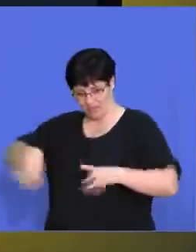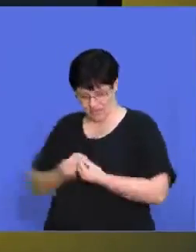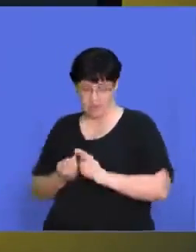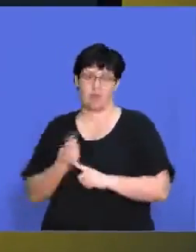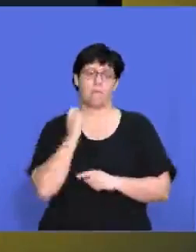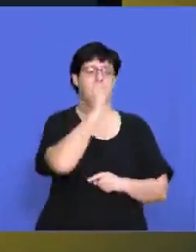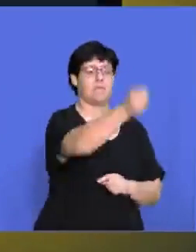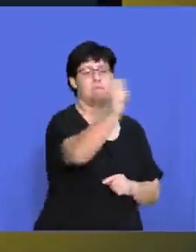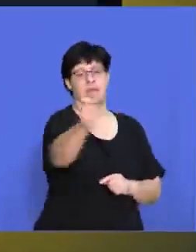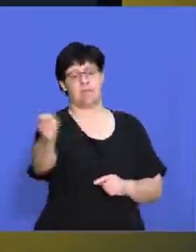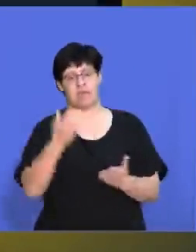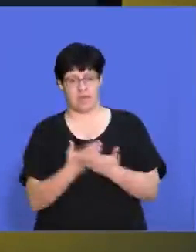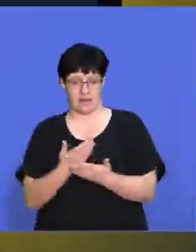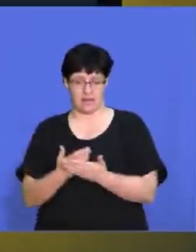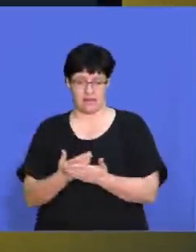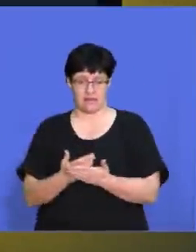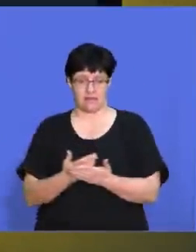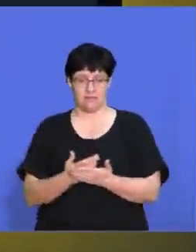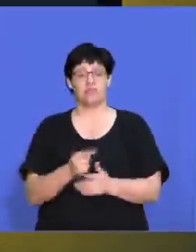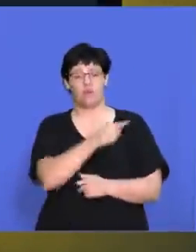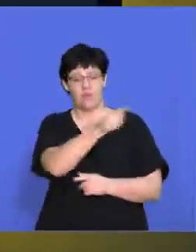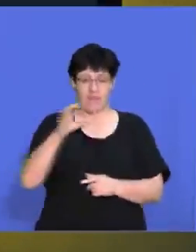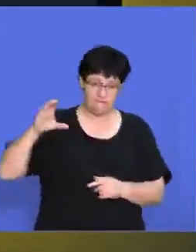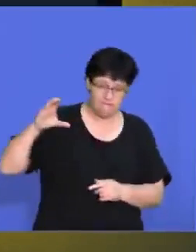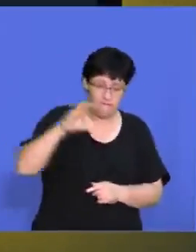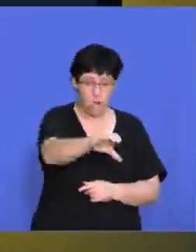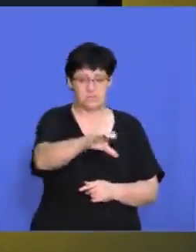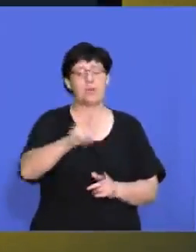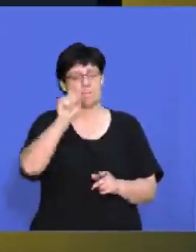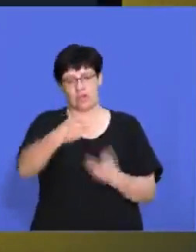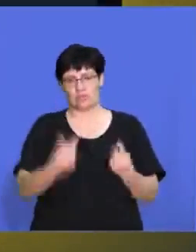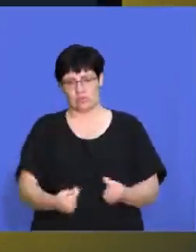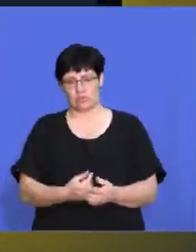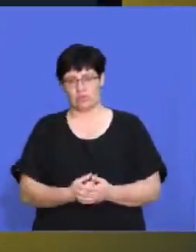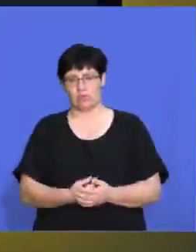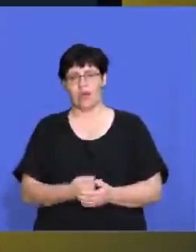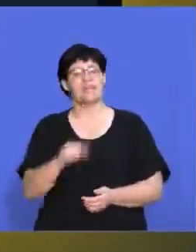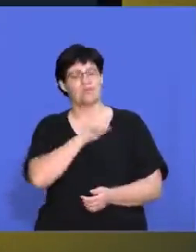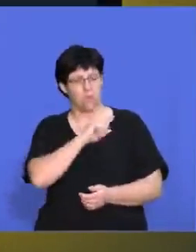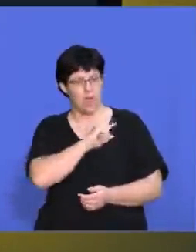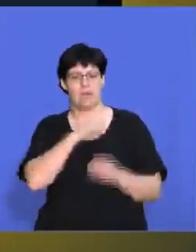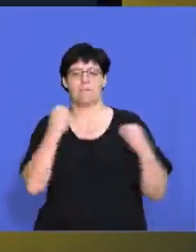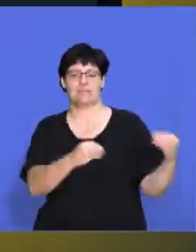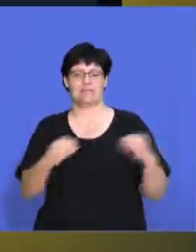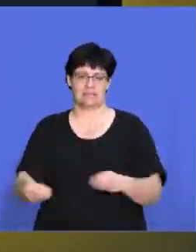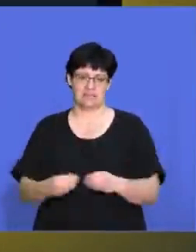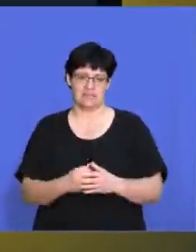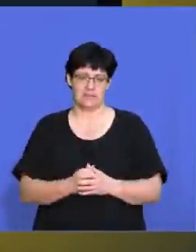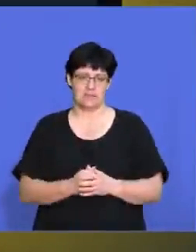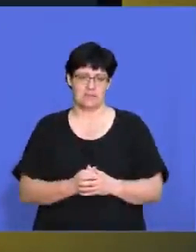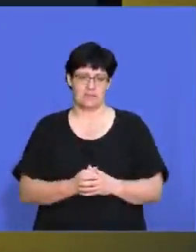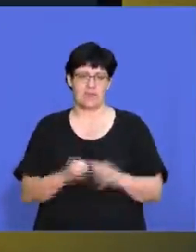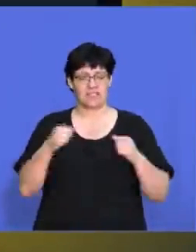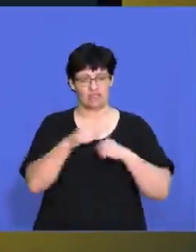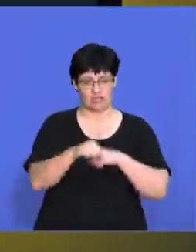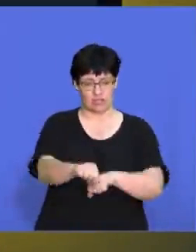that they could pay their creditors off. the creditors forced them into that situation. So that's also why as a business and as a